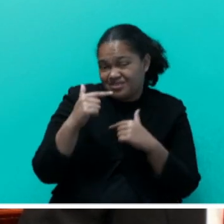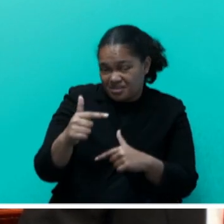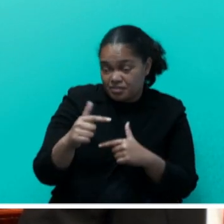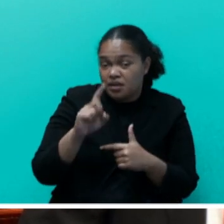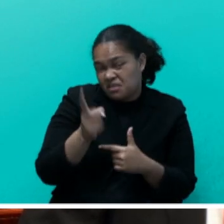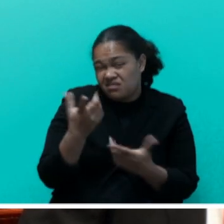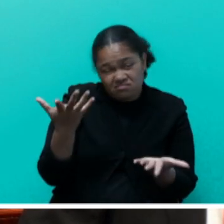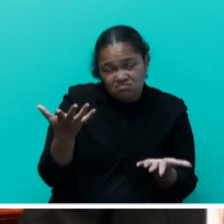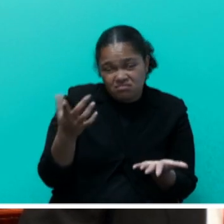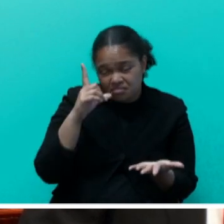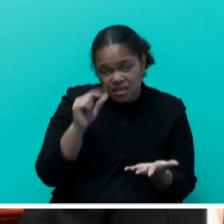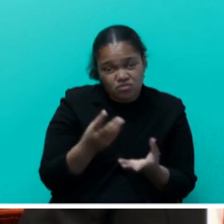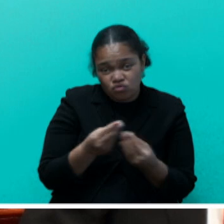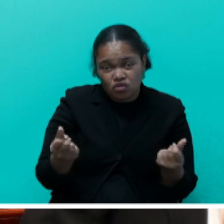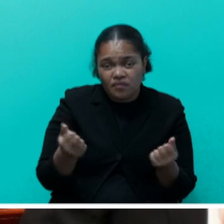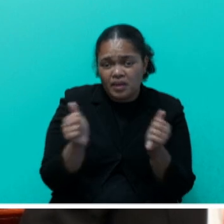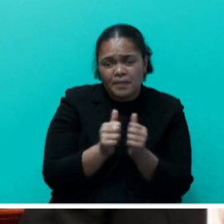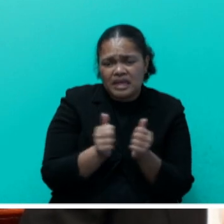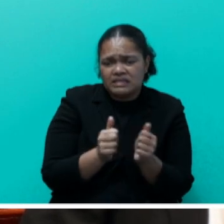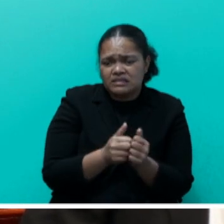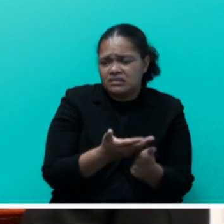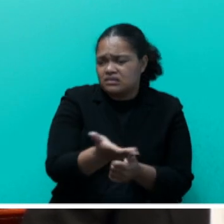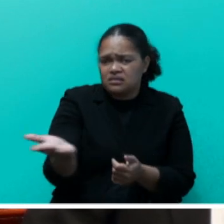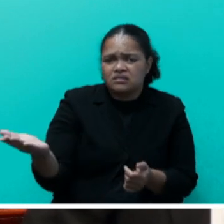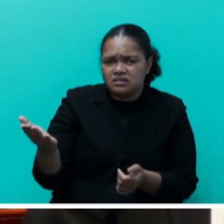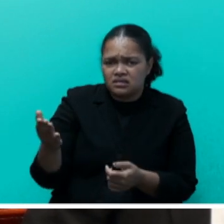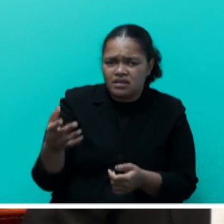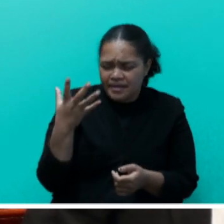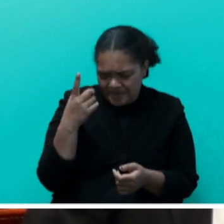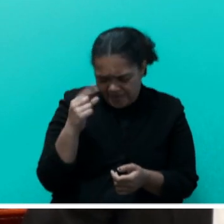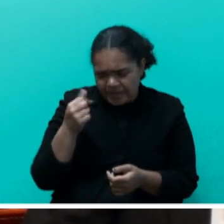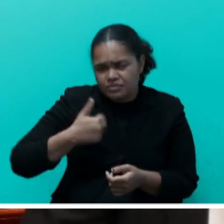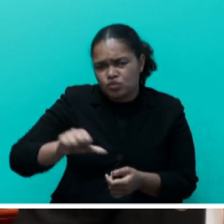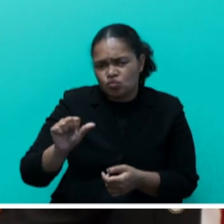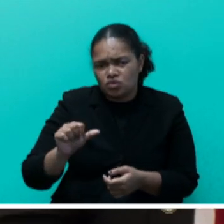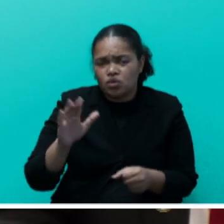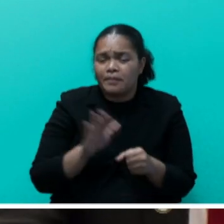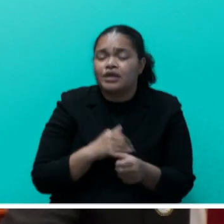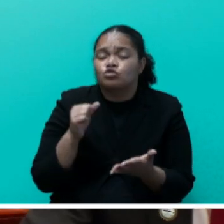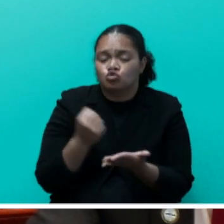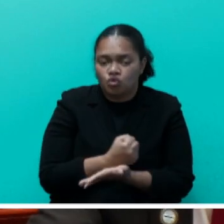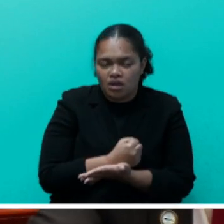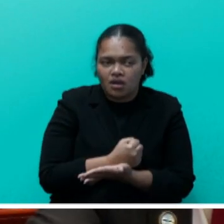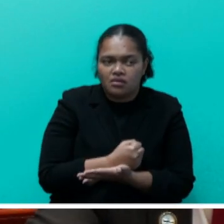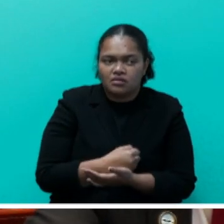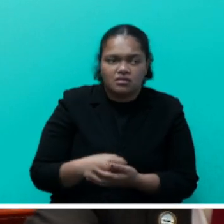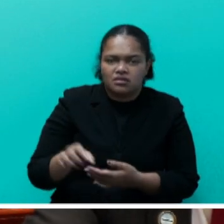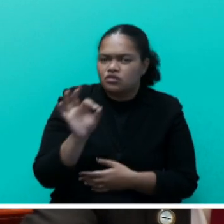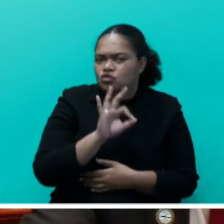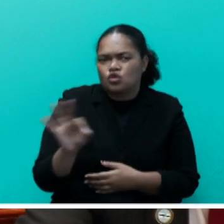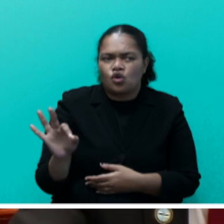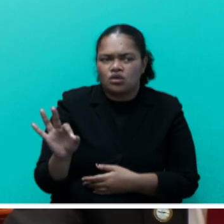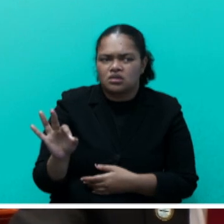it can be done. There are many hands on the ground that could be used just to make sure that it doesn't result